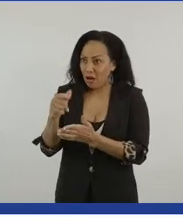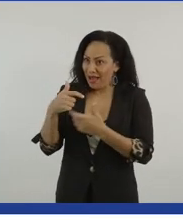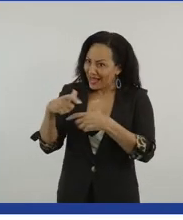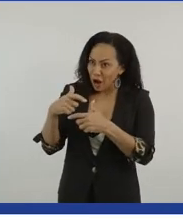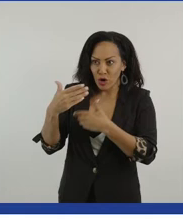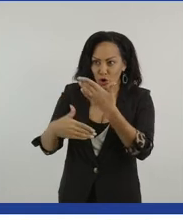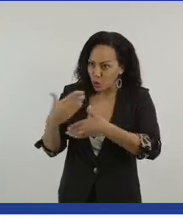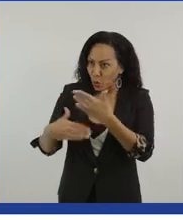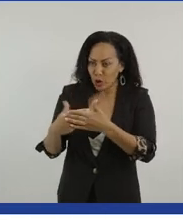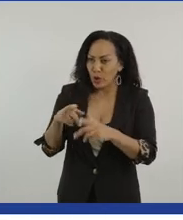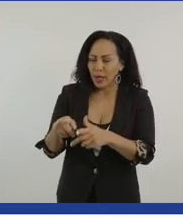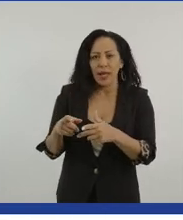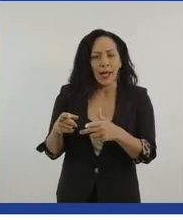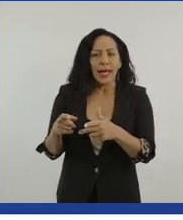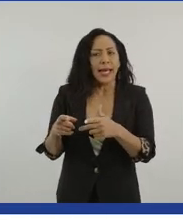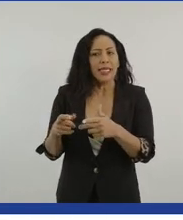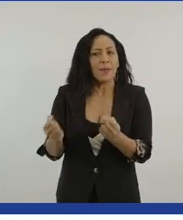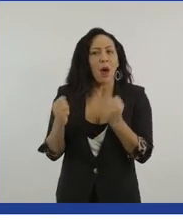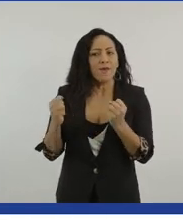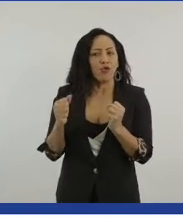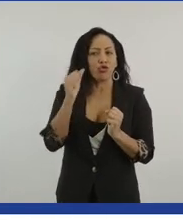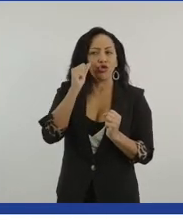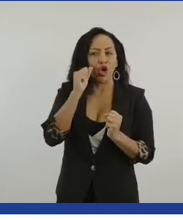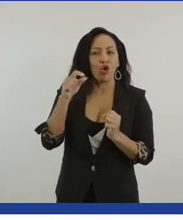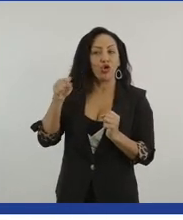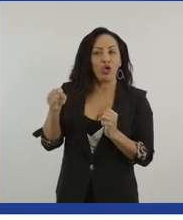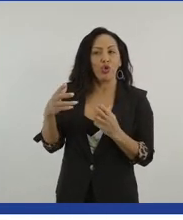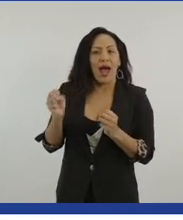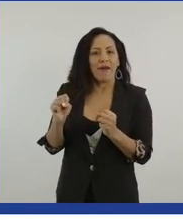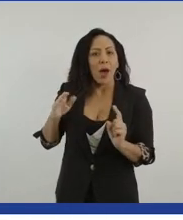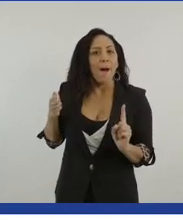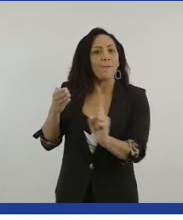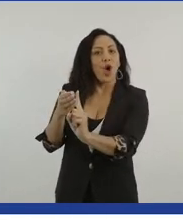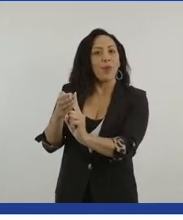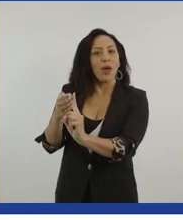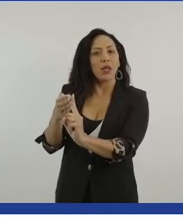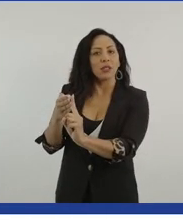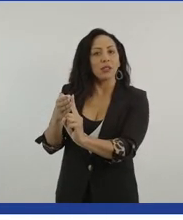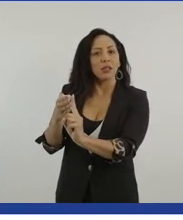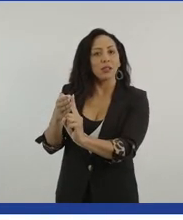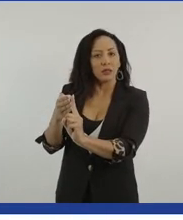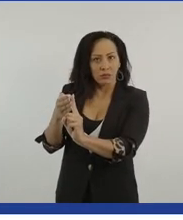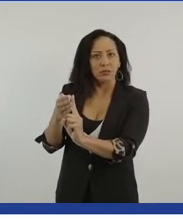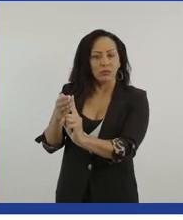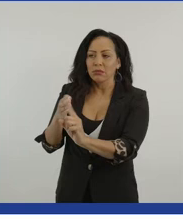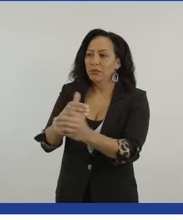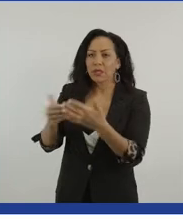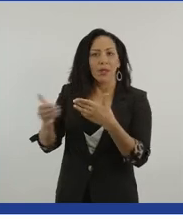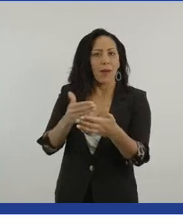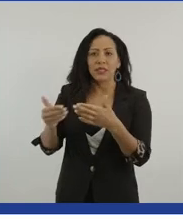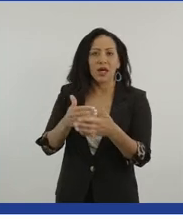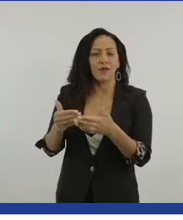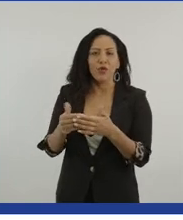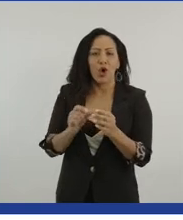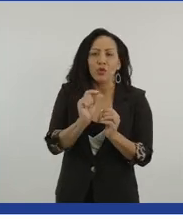And it's also important to know that you've, you've got a purpose as well. And, and whether you've got a disability or not, whether it's a minor